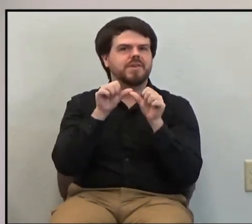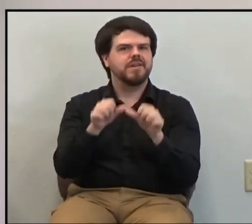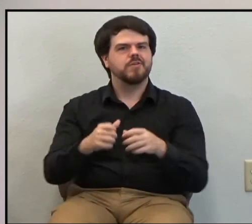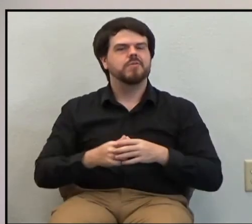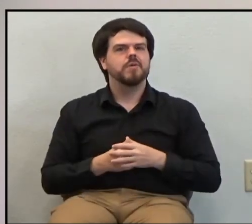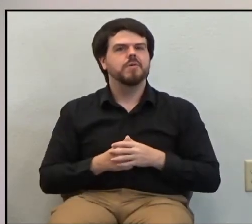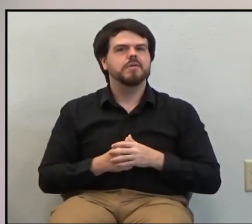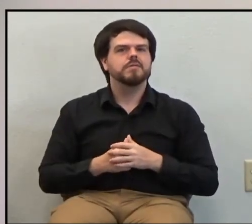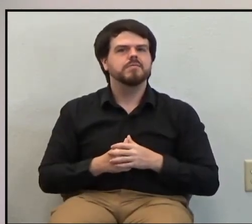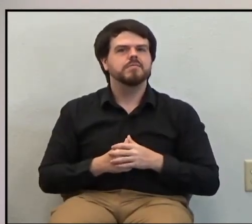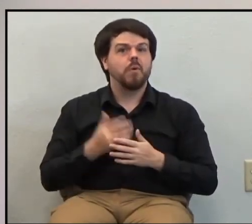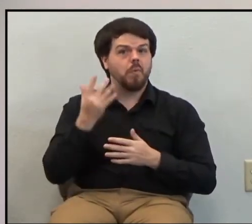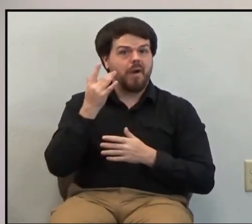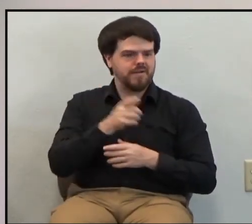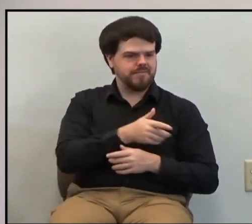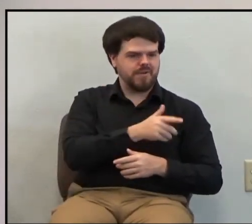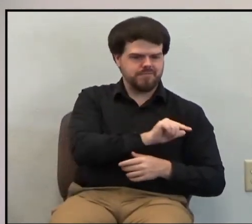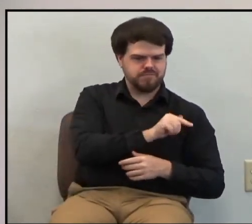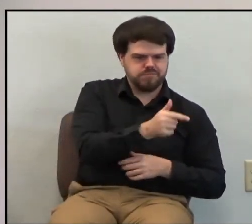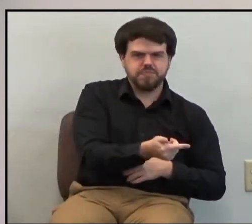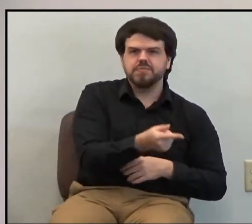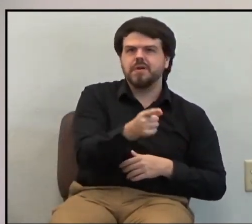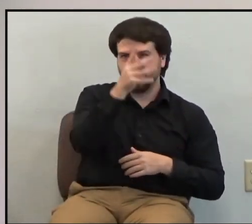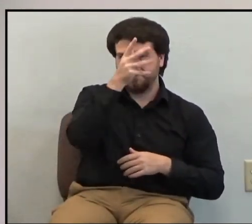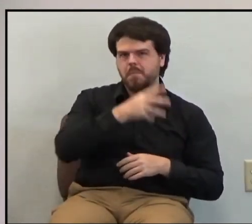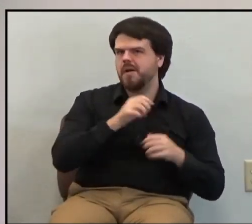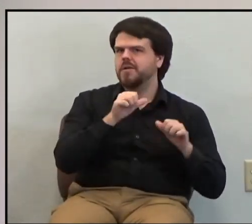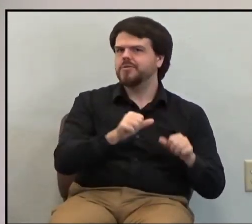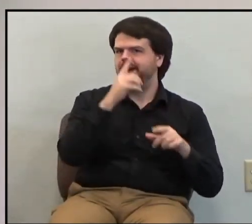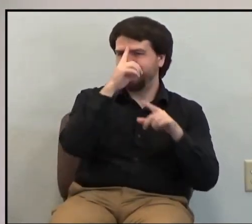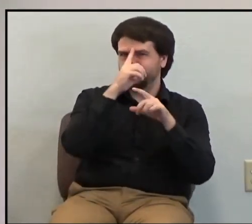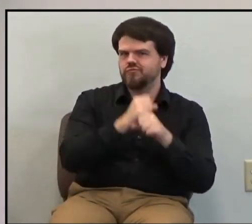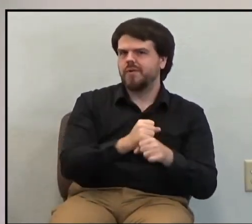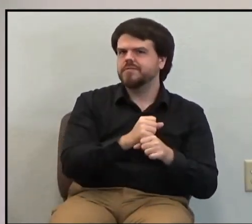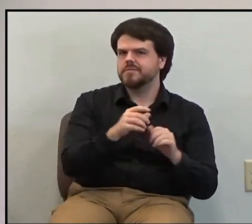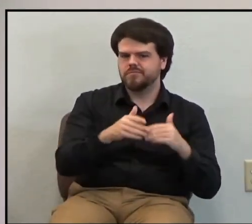Because it's been given to the hands of men who can carry it on,